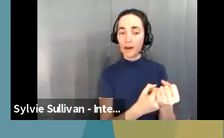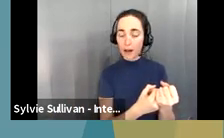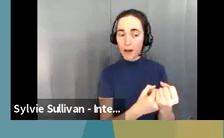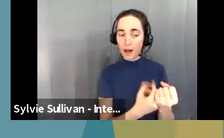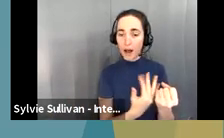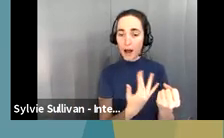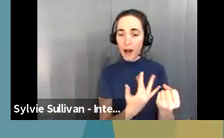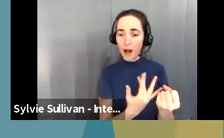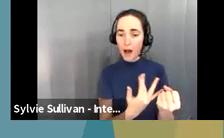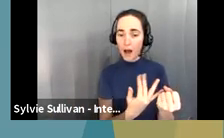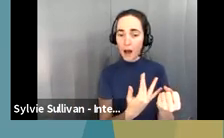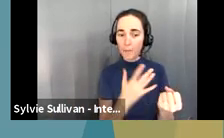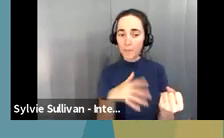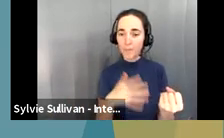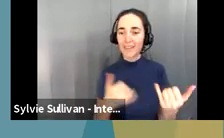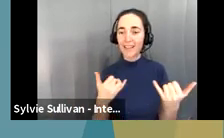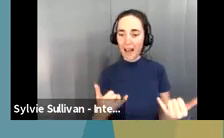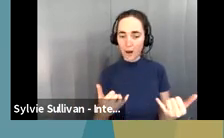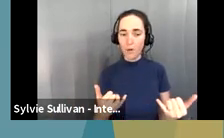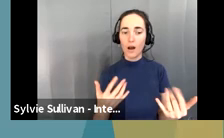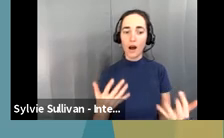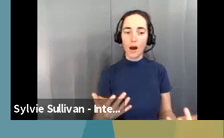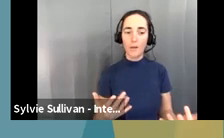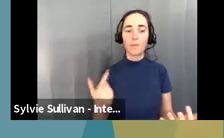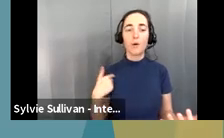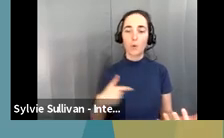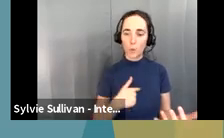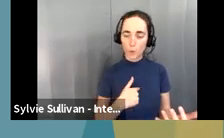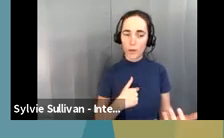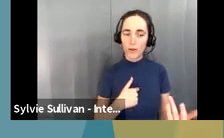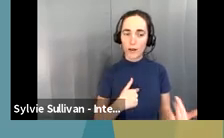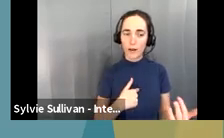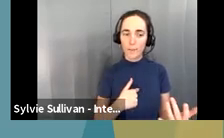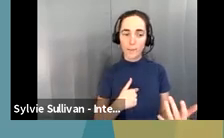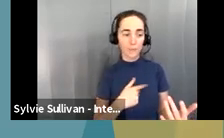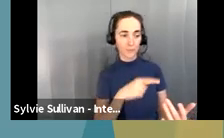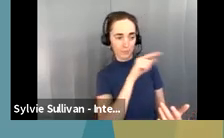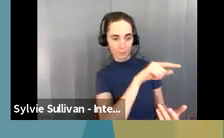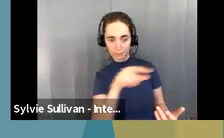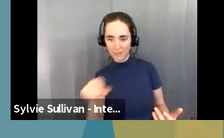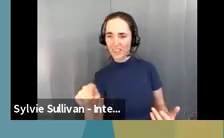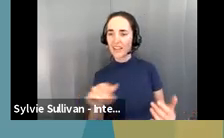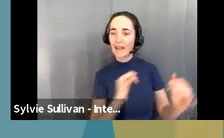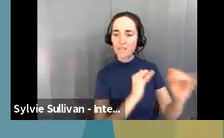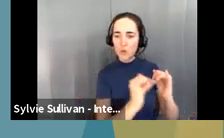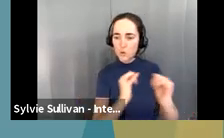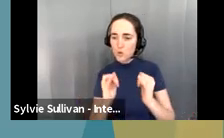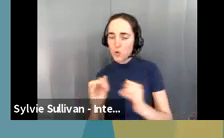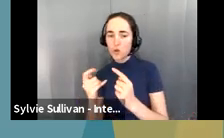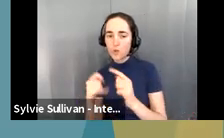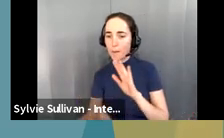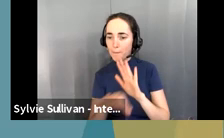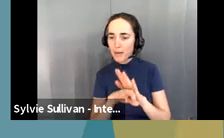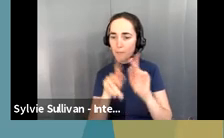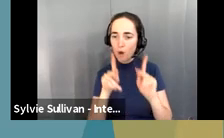currently in the process of interviewing, um, and selecting someone who would be a great fit for that,